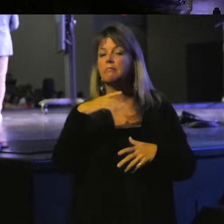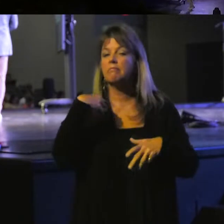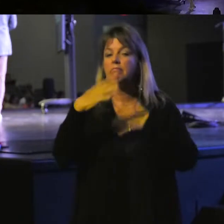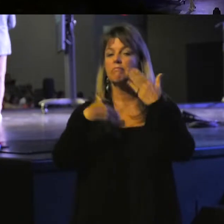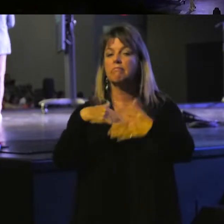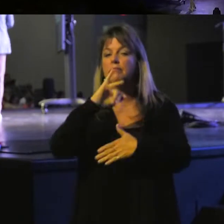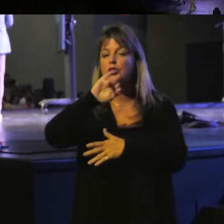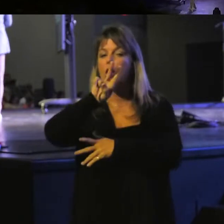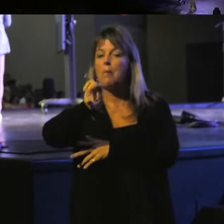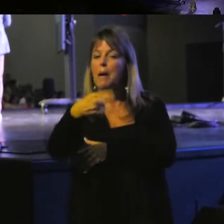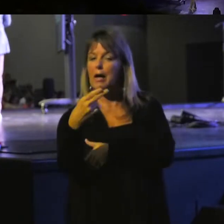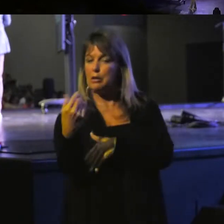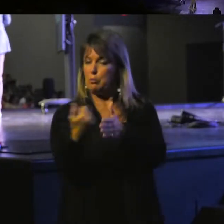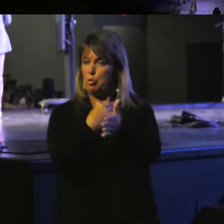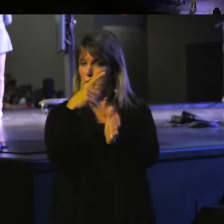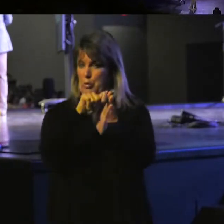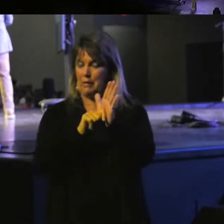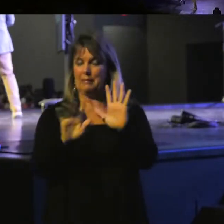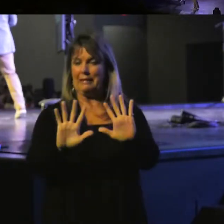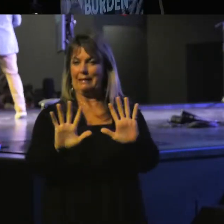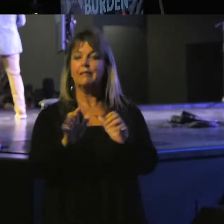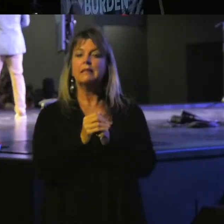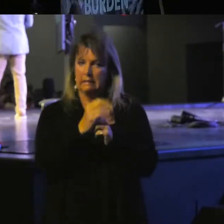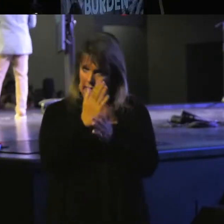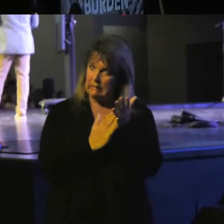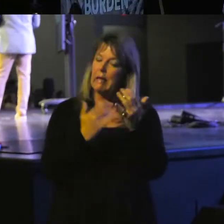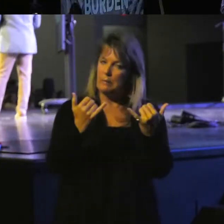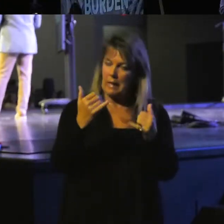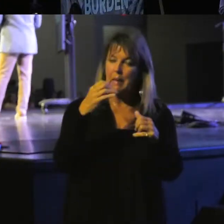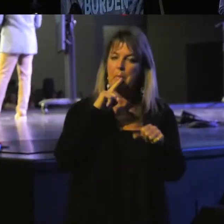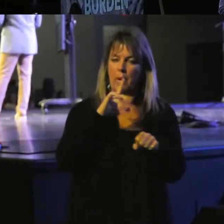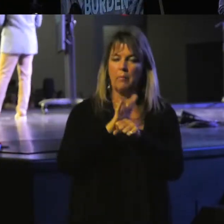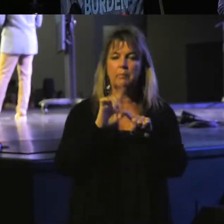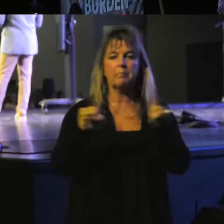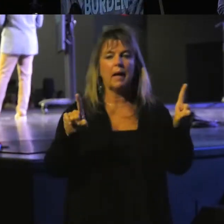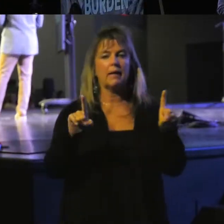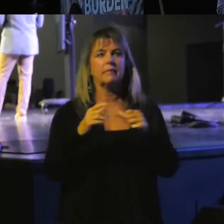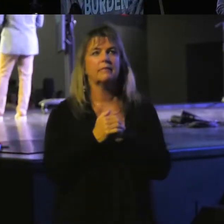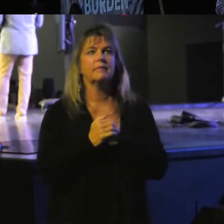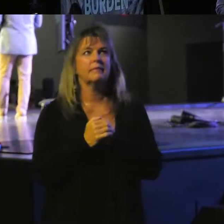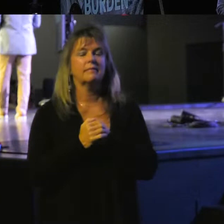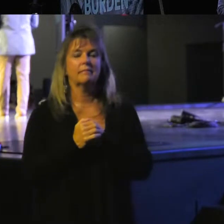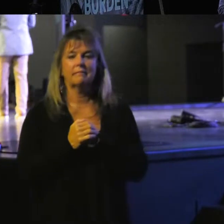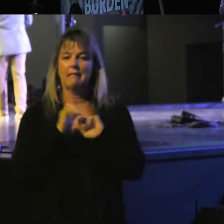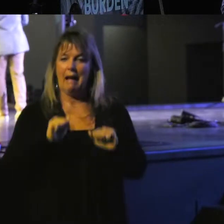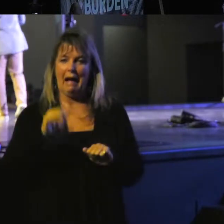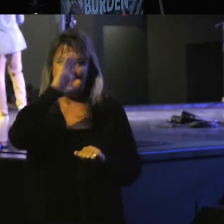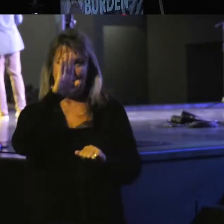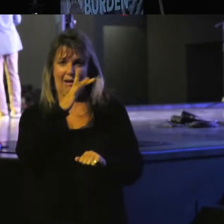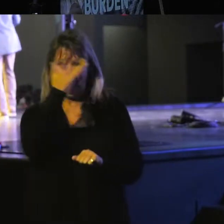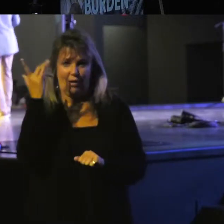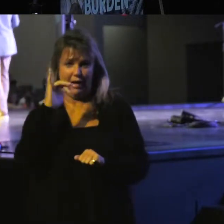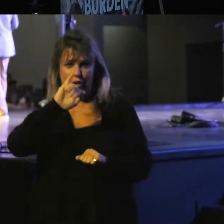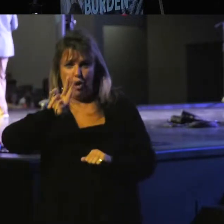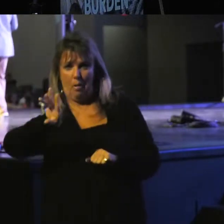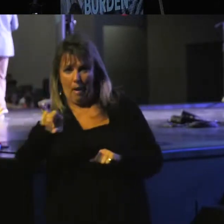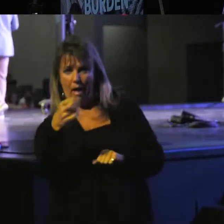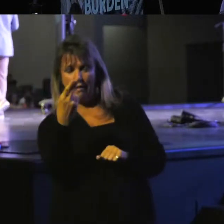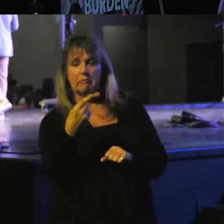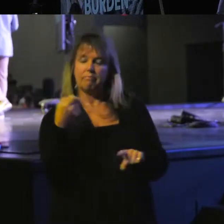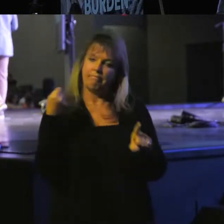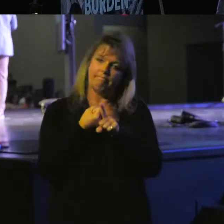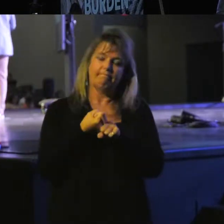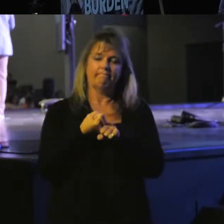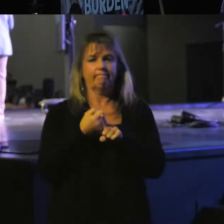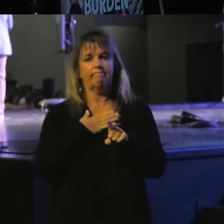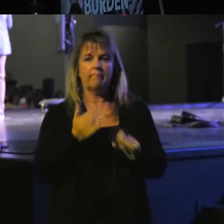get some New Testament. We're going to get some New Testament today, I promise you. But no, I could never forget this book and the significant impact